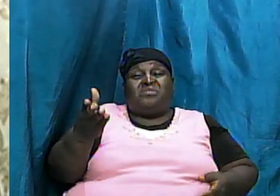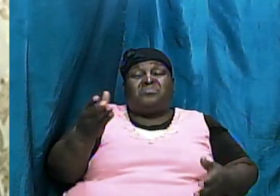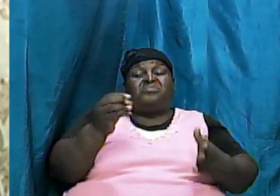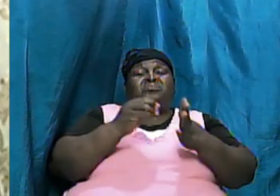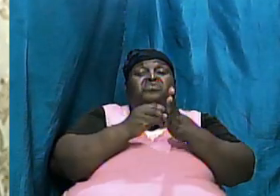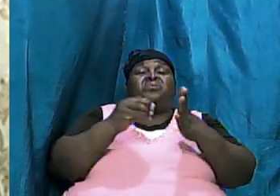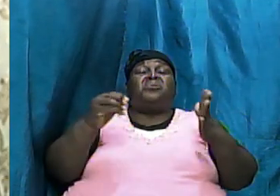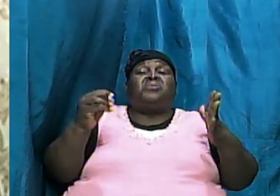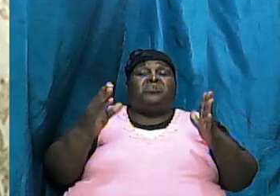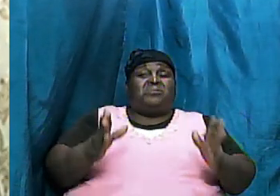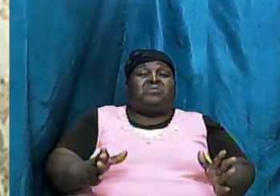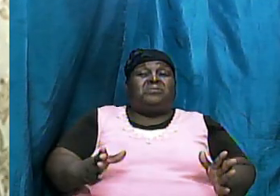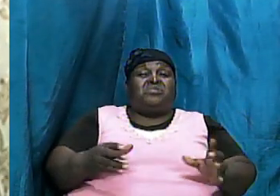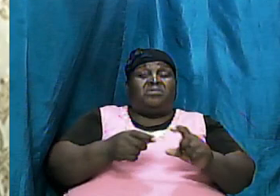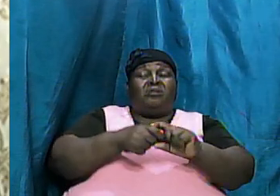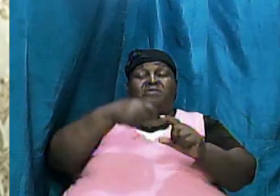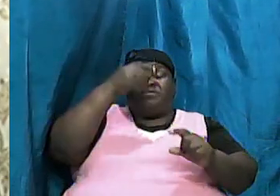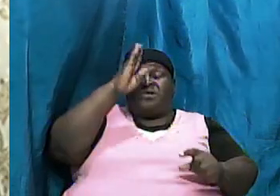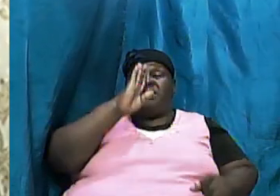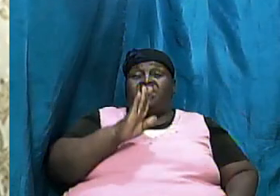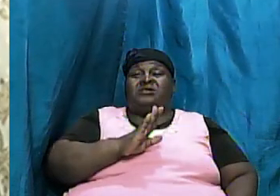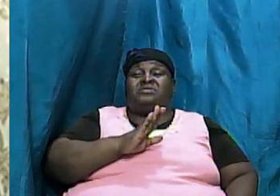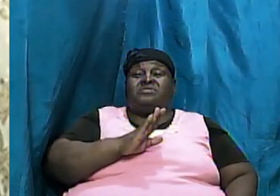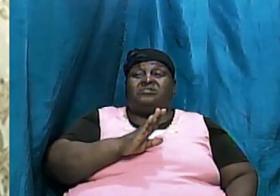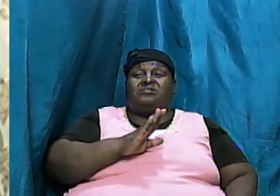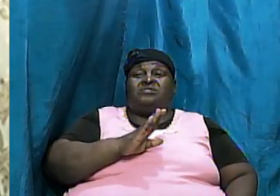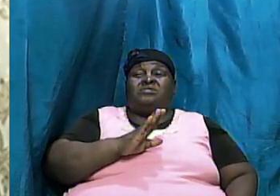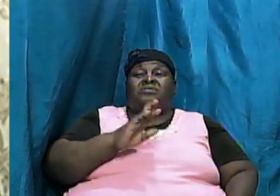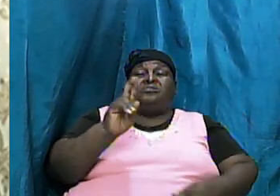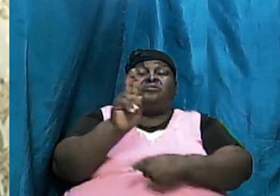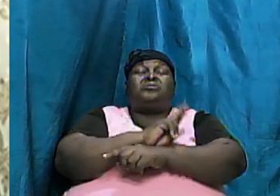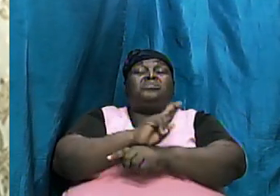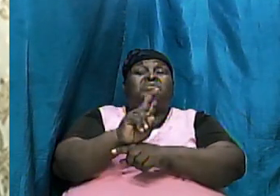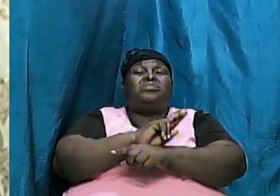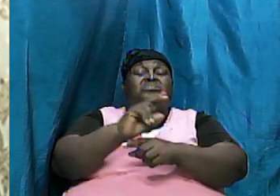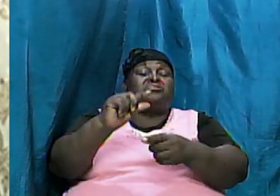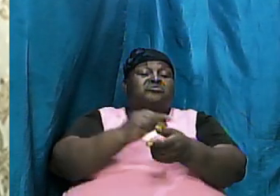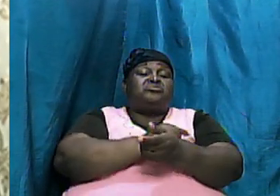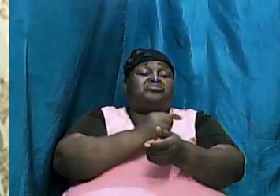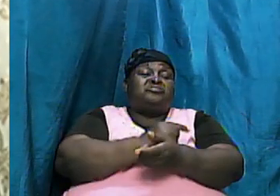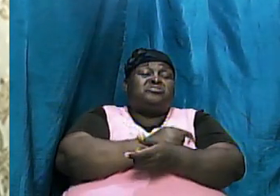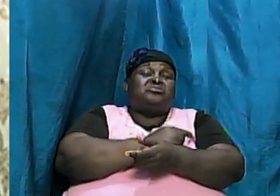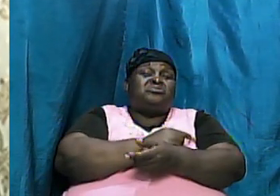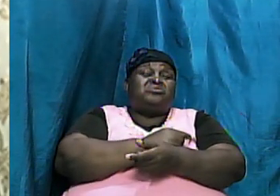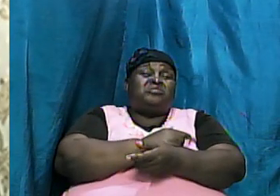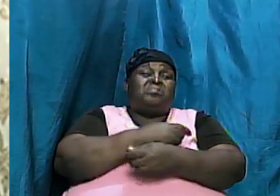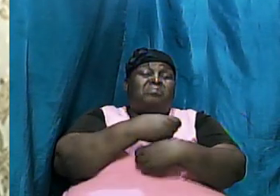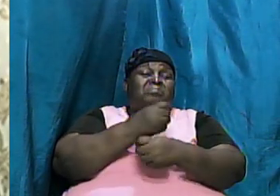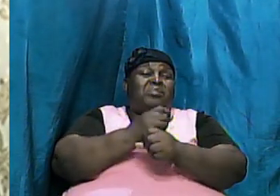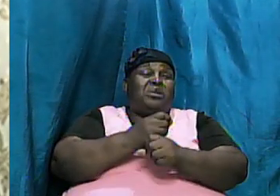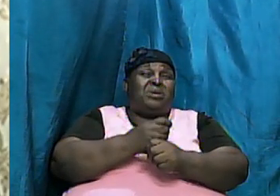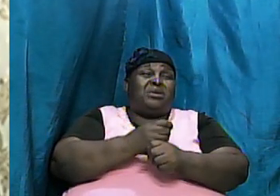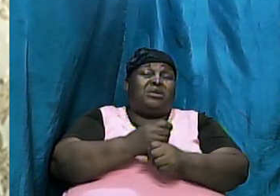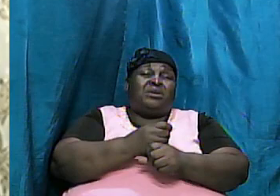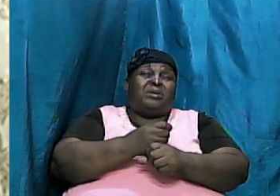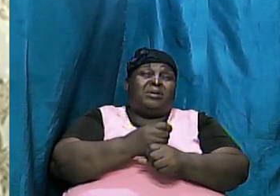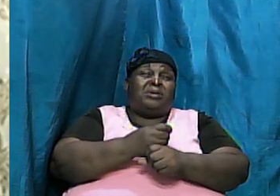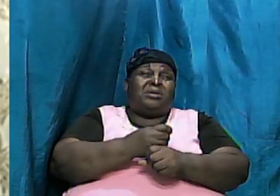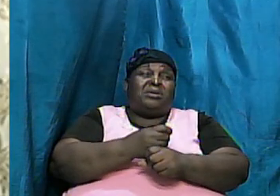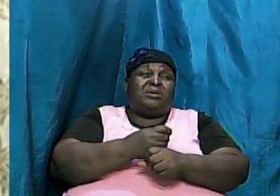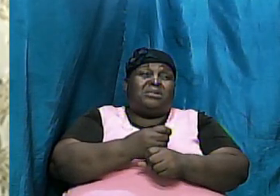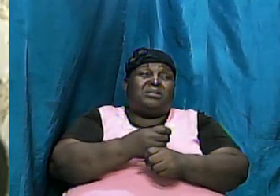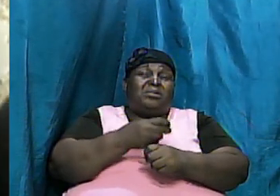of Almighty God use Genesis to paint it as a storybook of fables